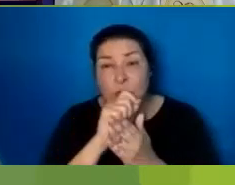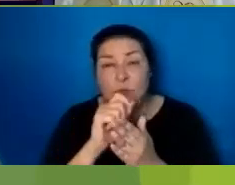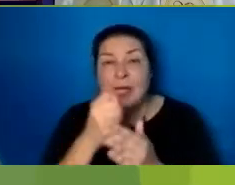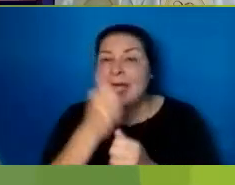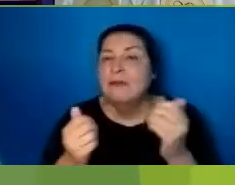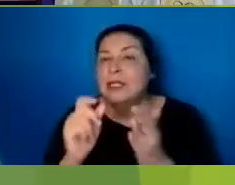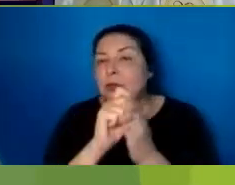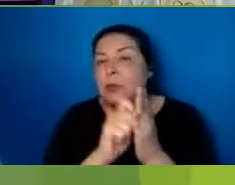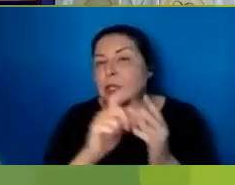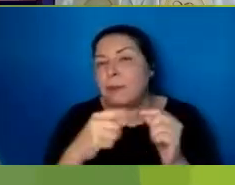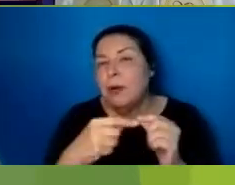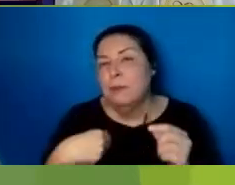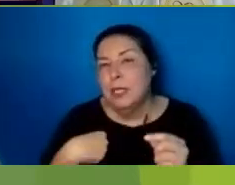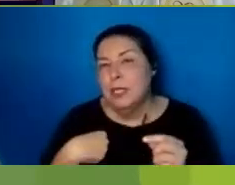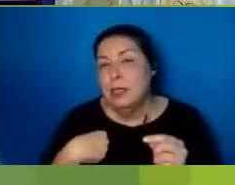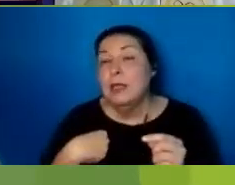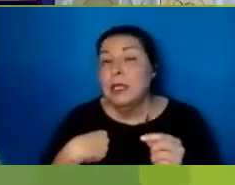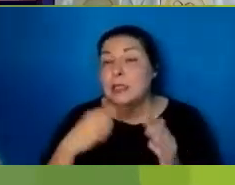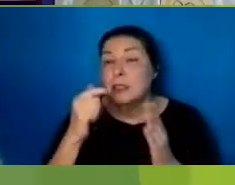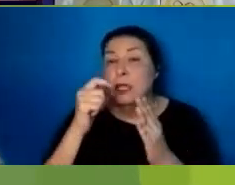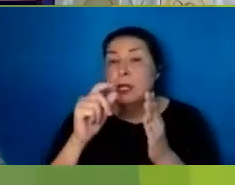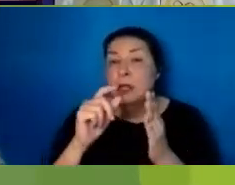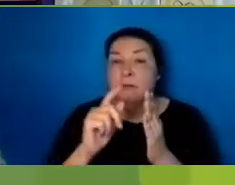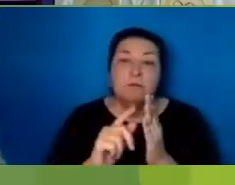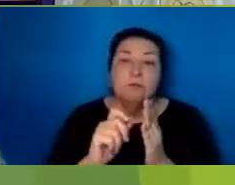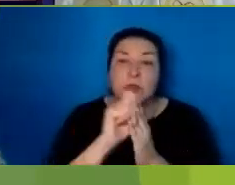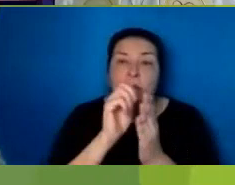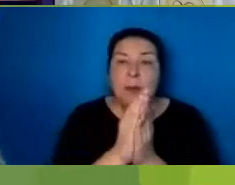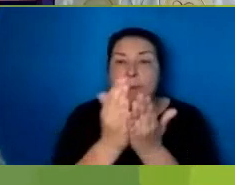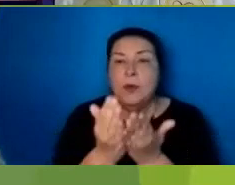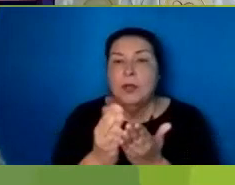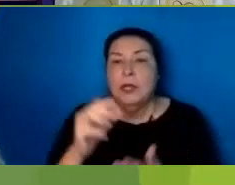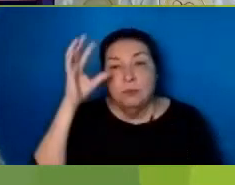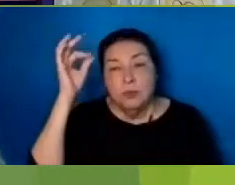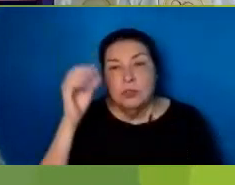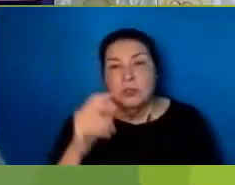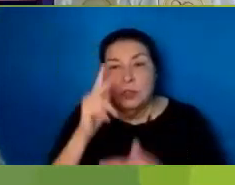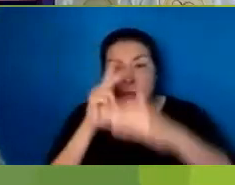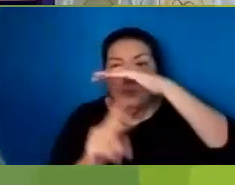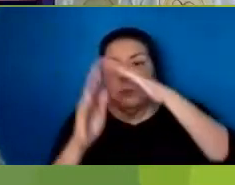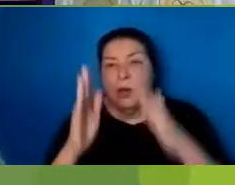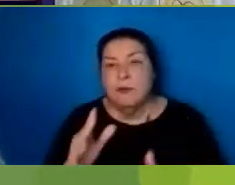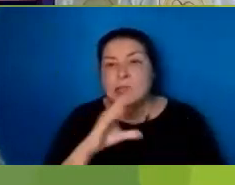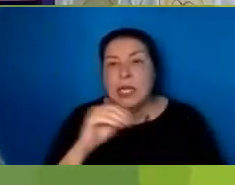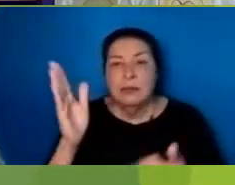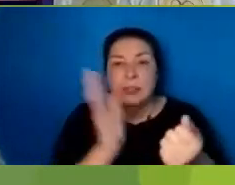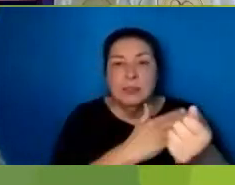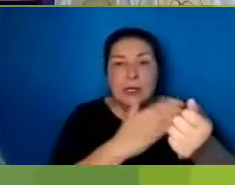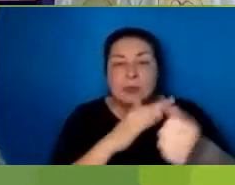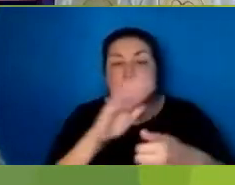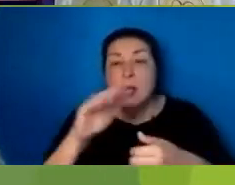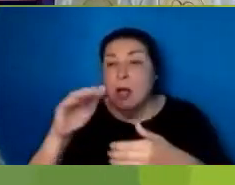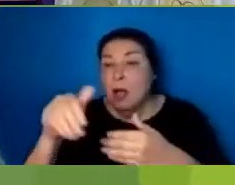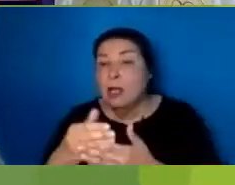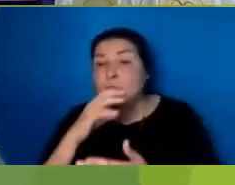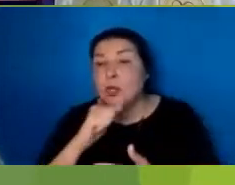About me Is in The law Of the Moses The prophets In the Psalms All of The Old Testament All of